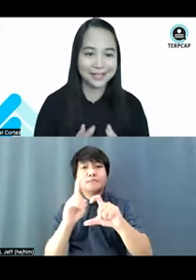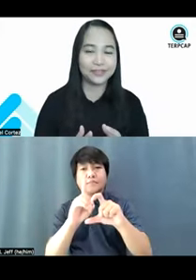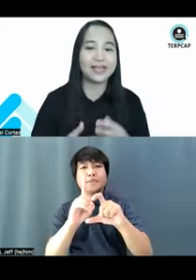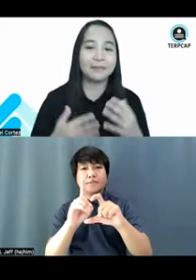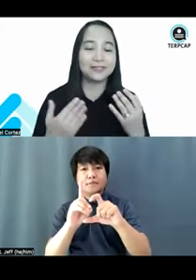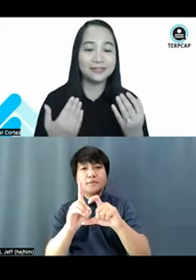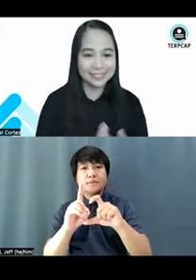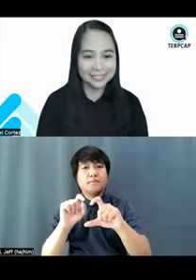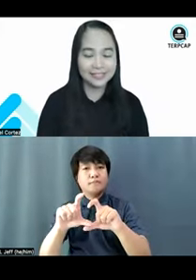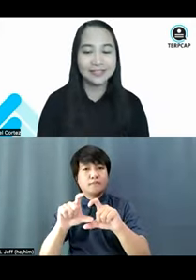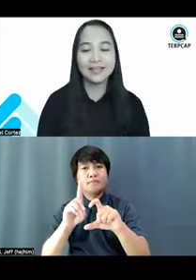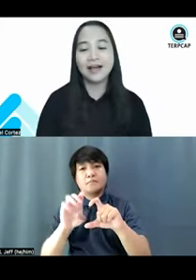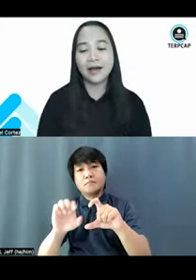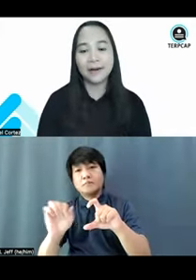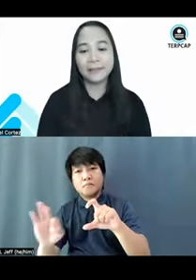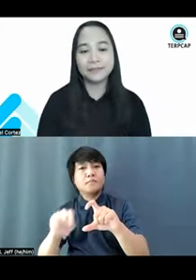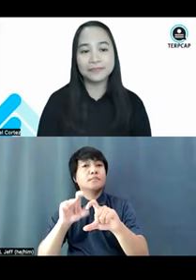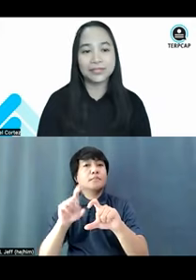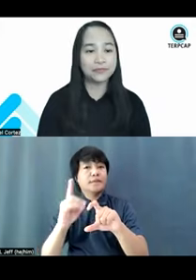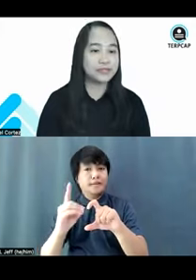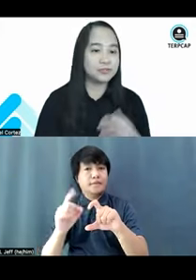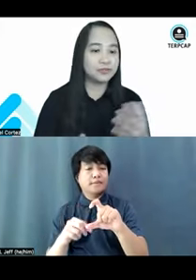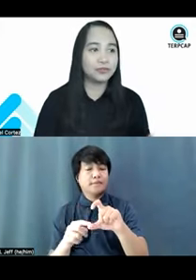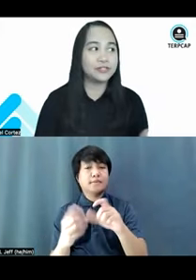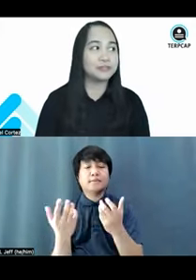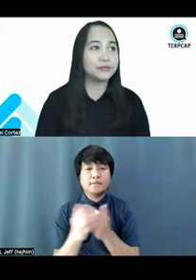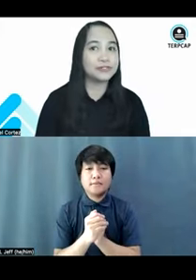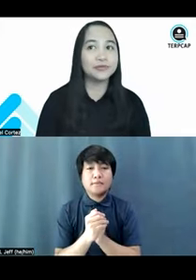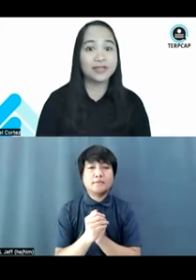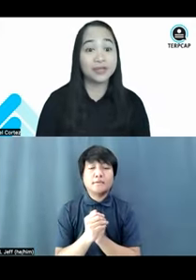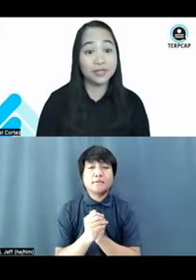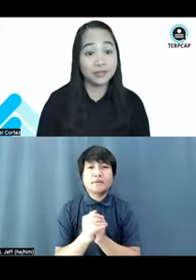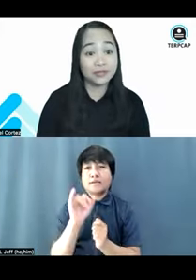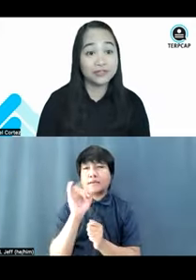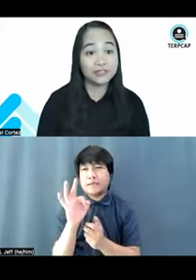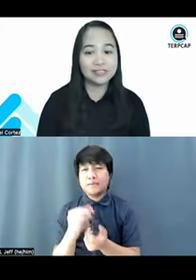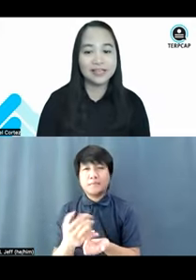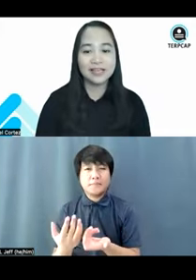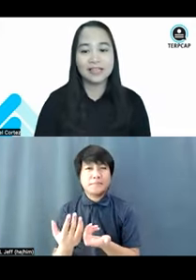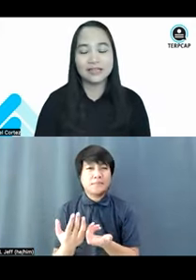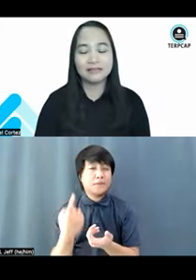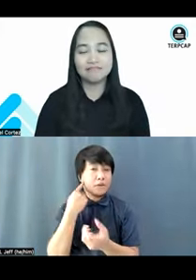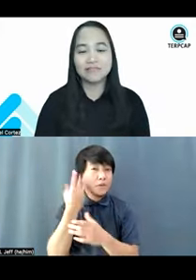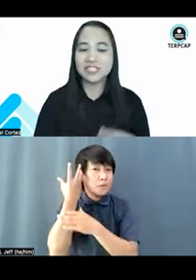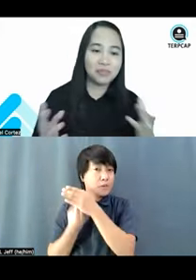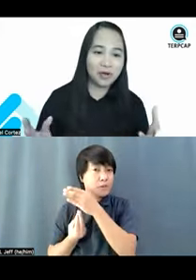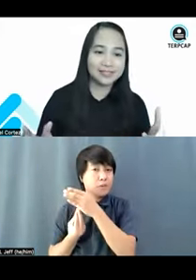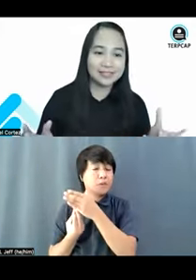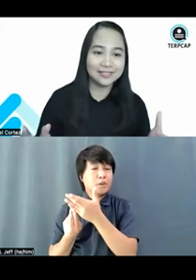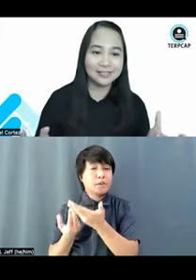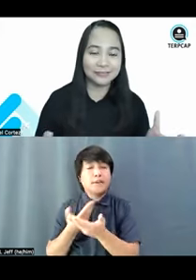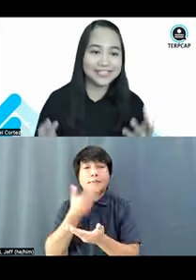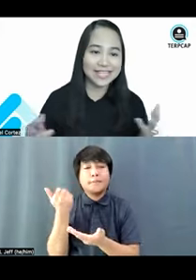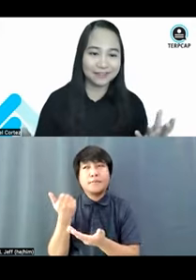spell deaf with a capital D. If we're just referring to a person with a hearing loss, then small